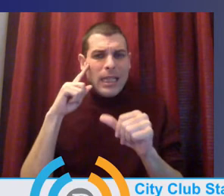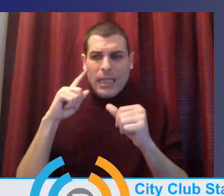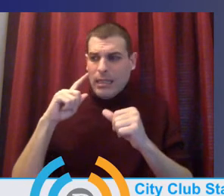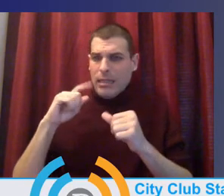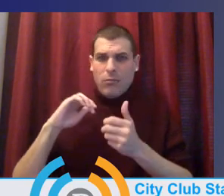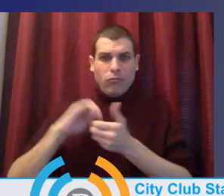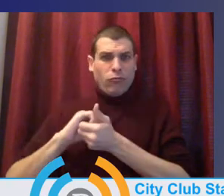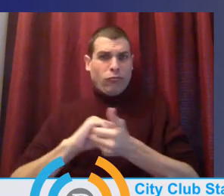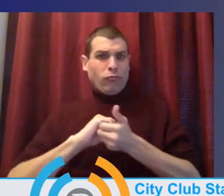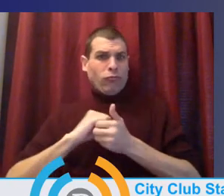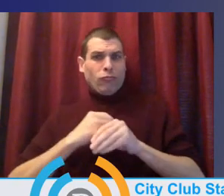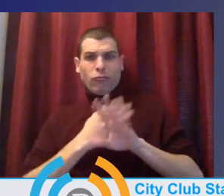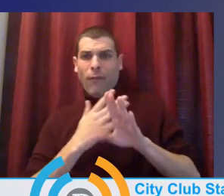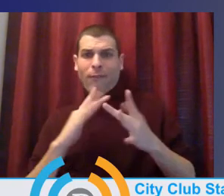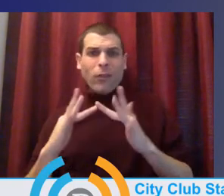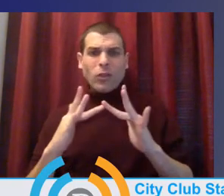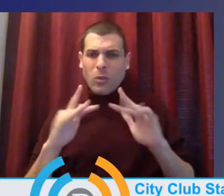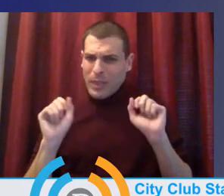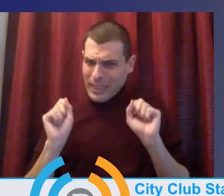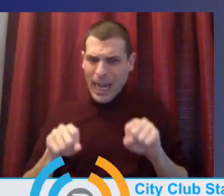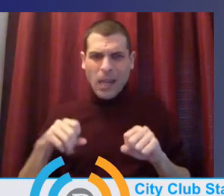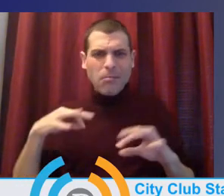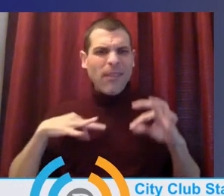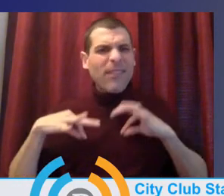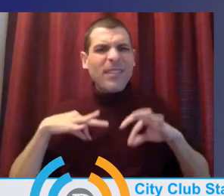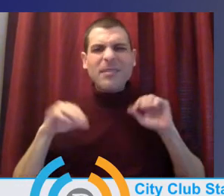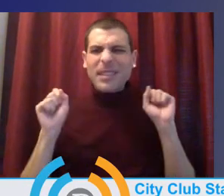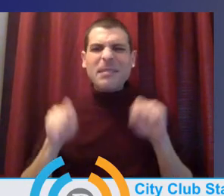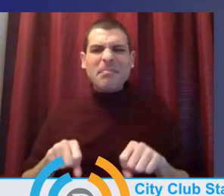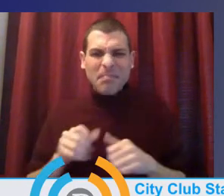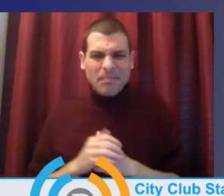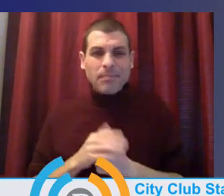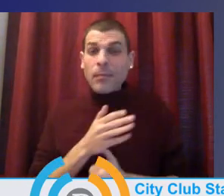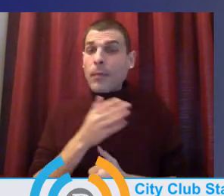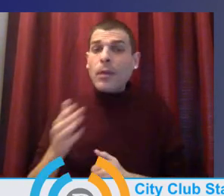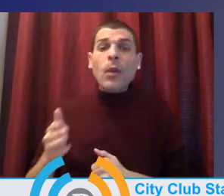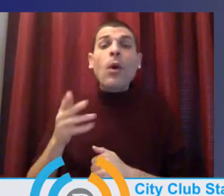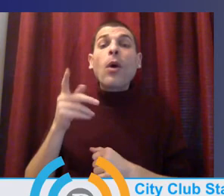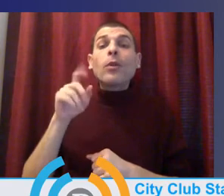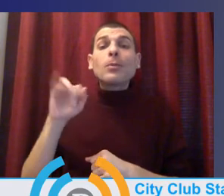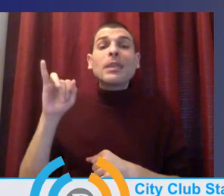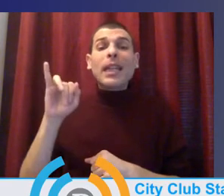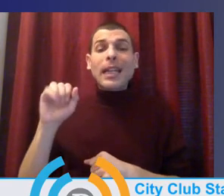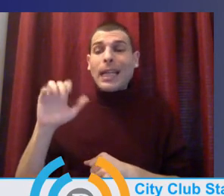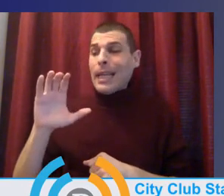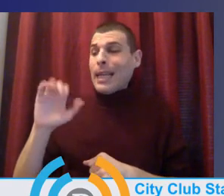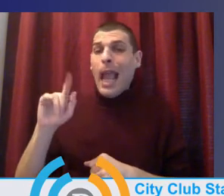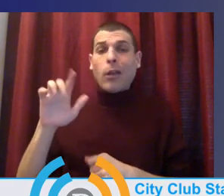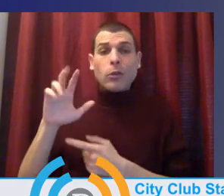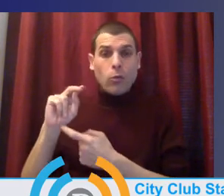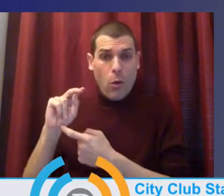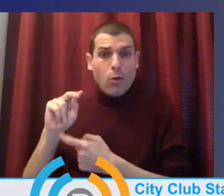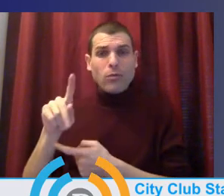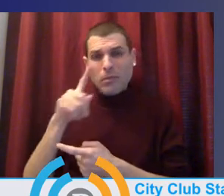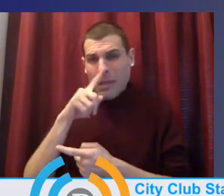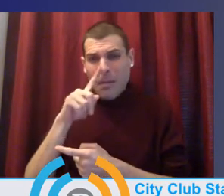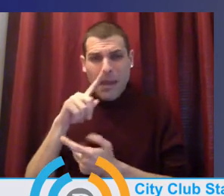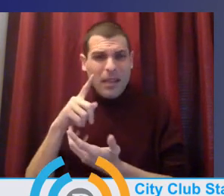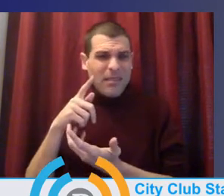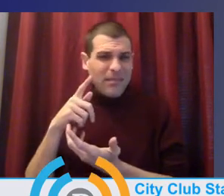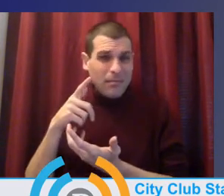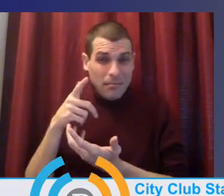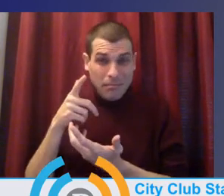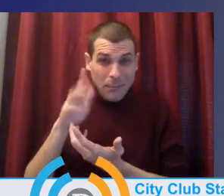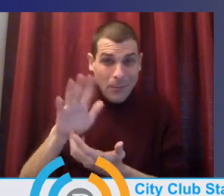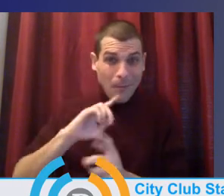Absolutely. And Director Calderon, to continue with that theme, thinking about the partnership between early childhood and K